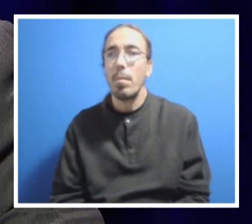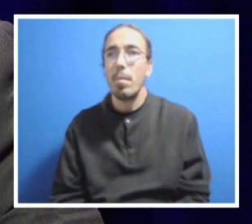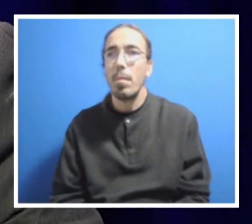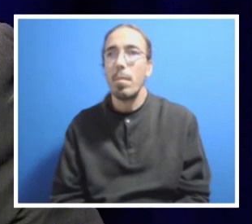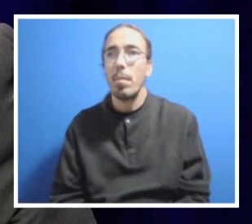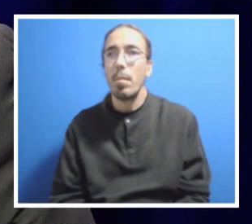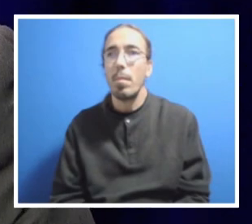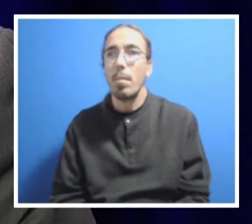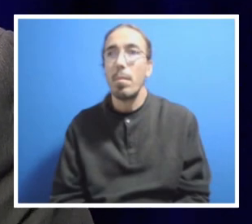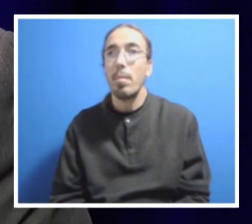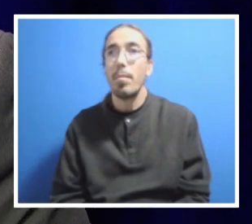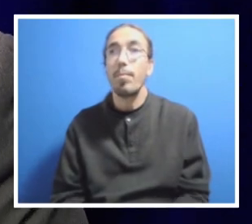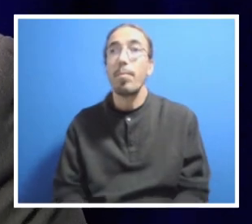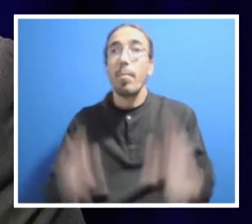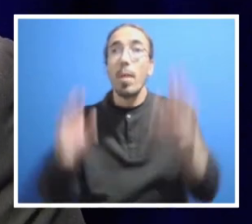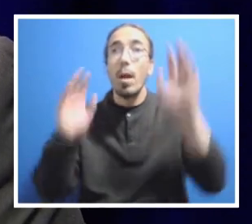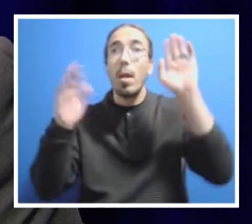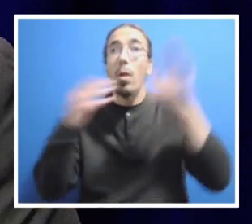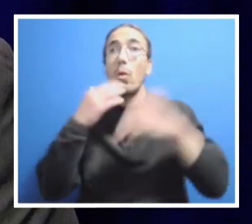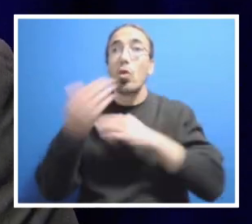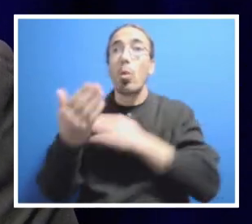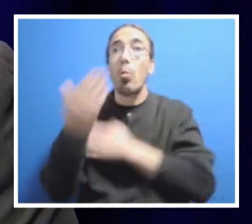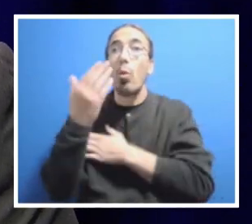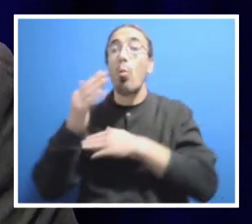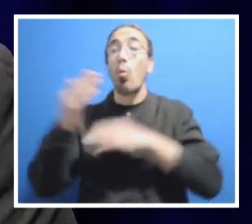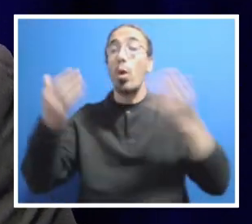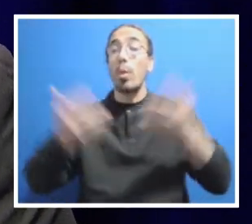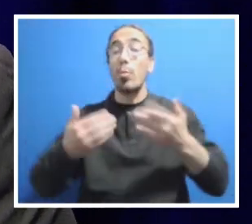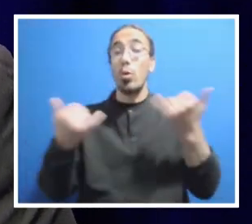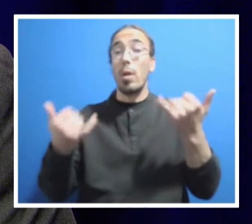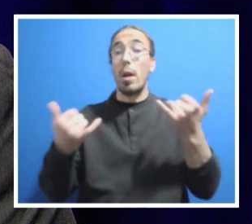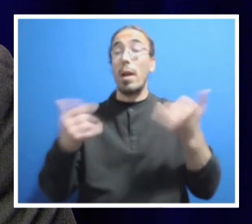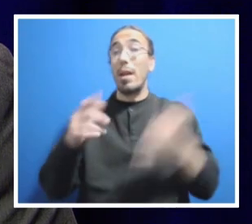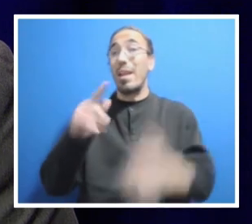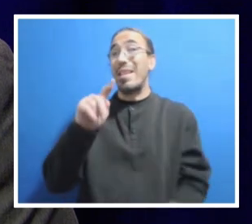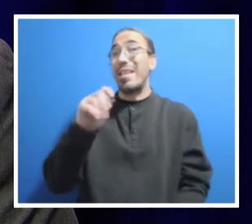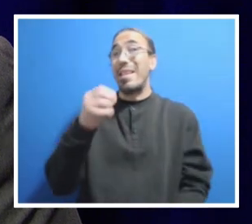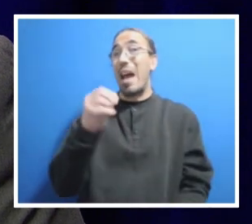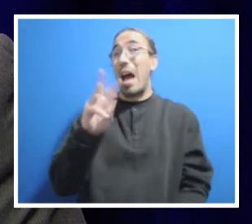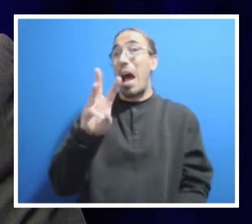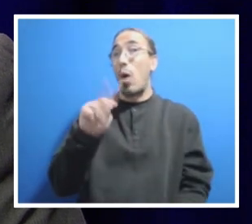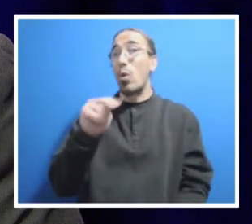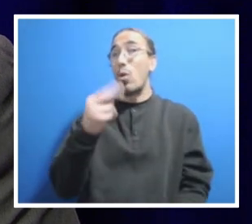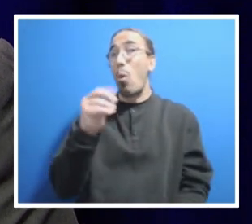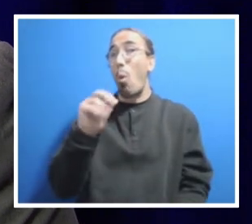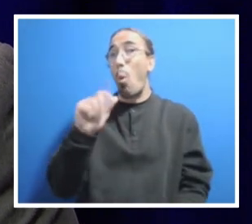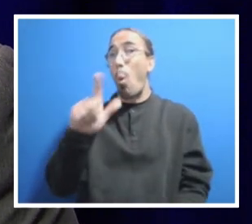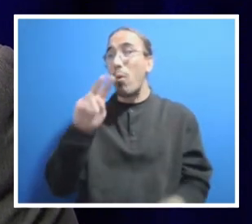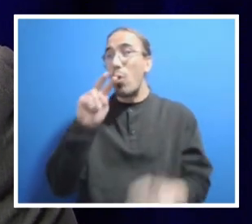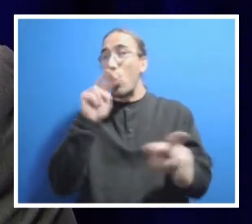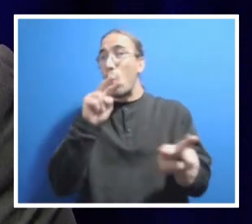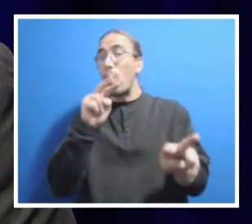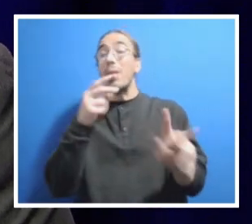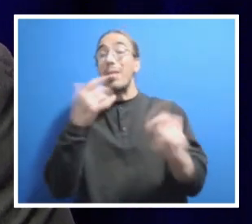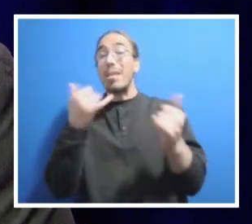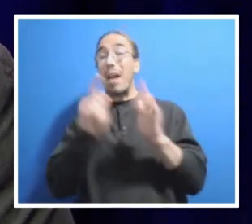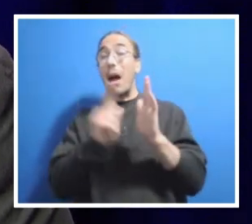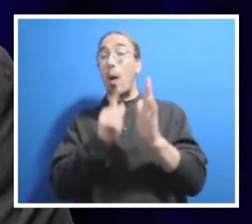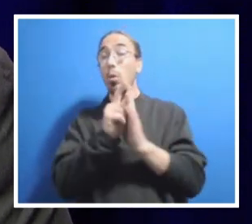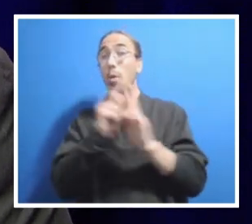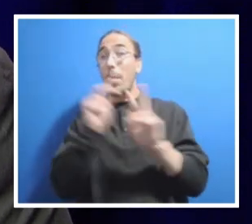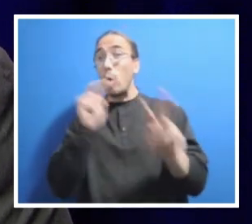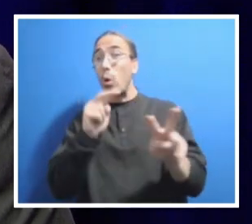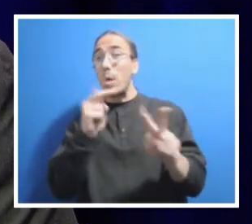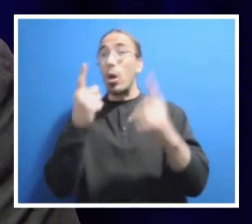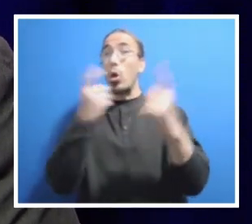Good morning and welcome to today's town hall focusing on the university's budget outlook. This hour we'll be focusing on questions from faculty and